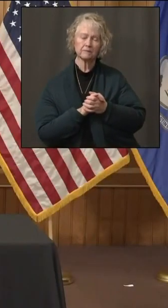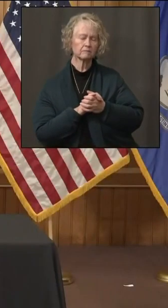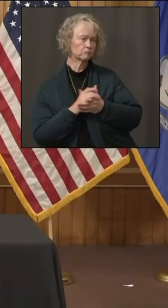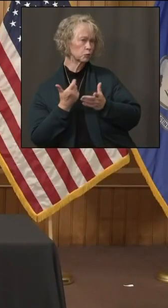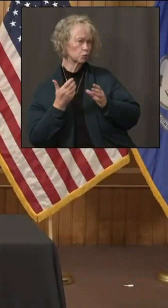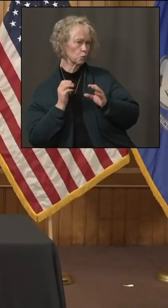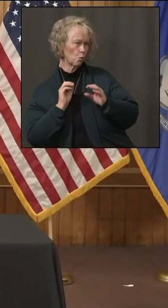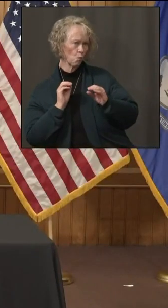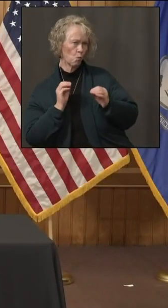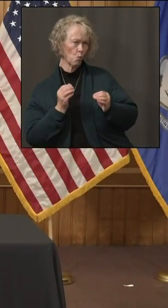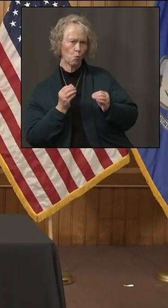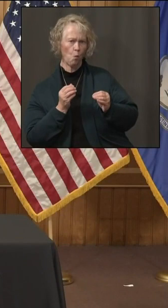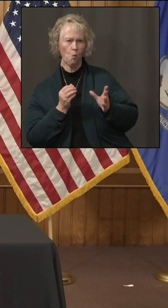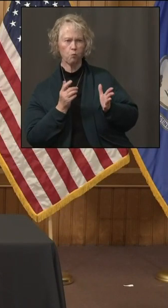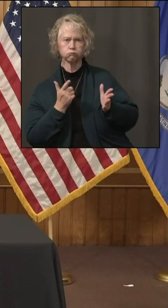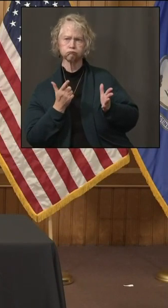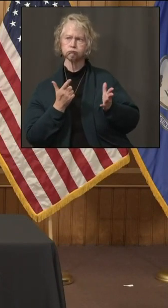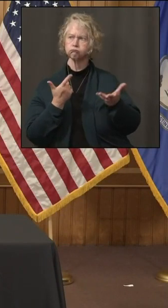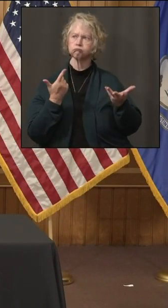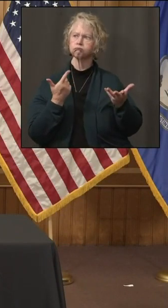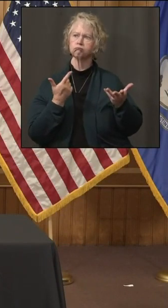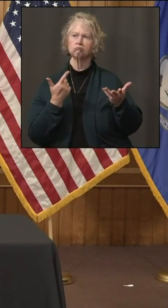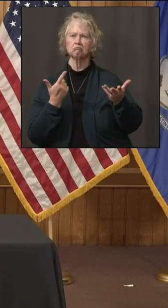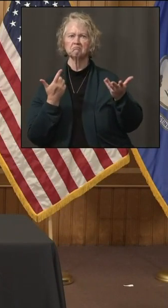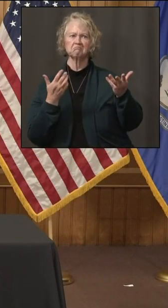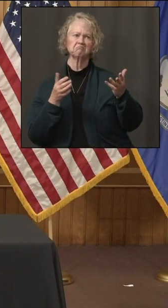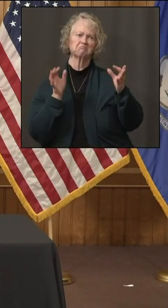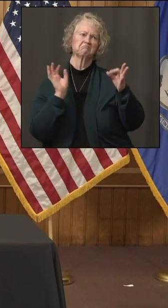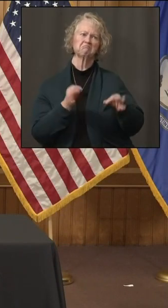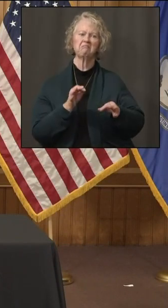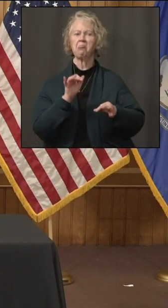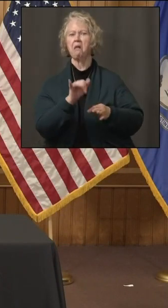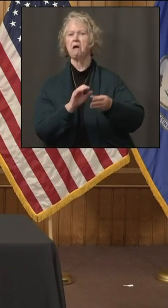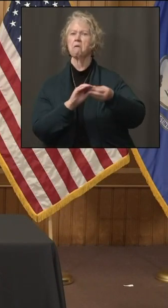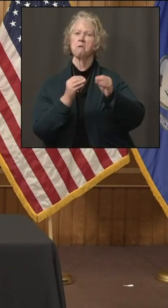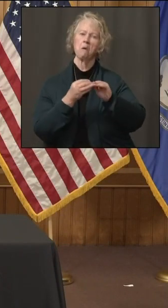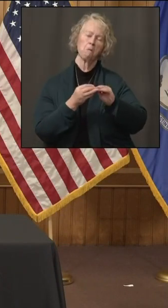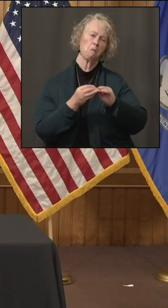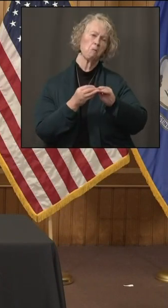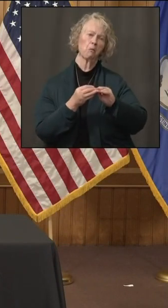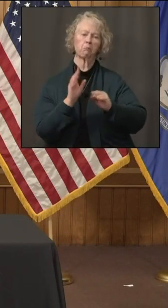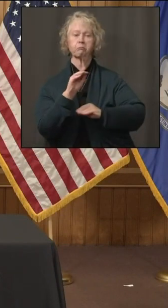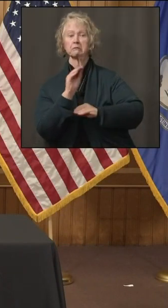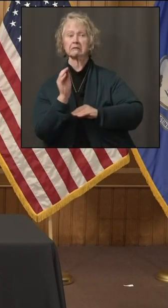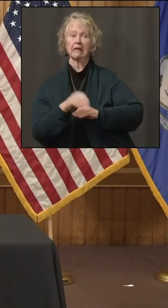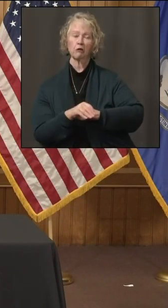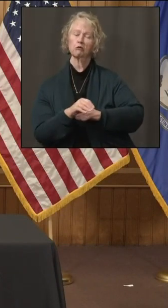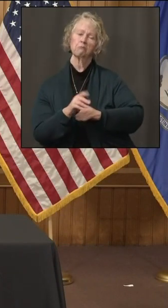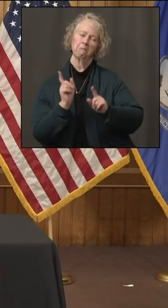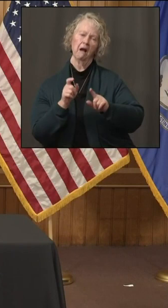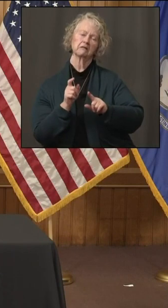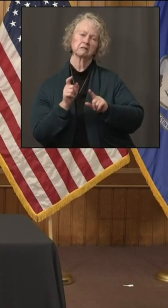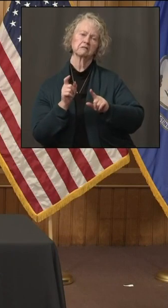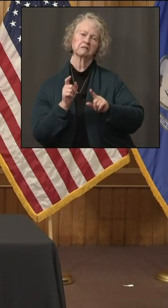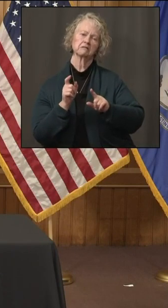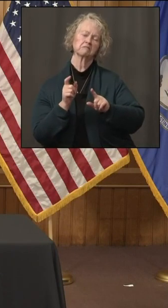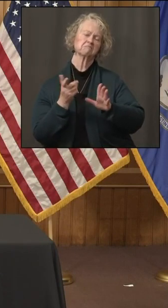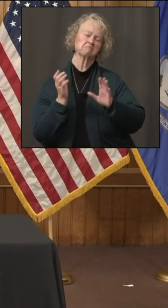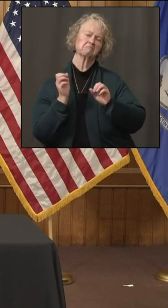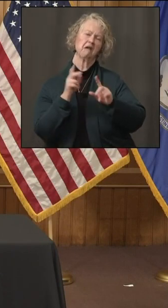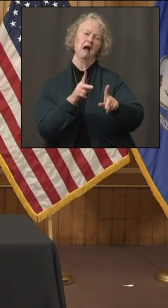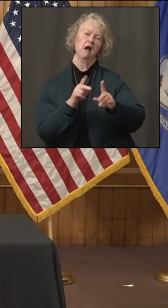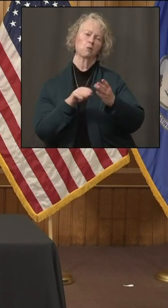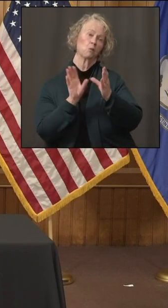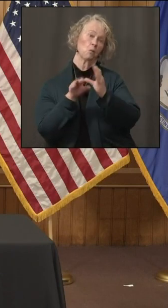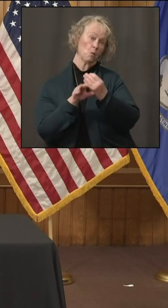there's no certain number per 100,000 infections where the state would say, okay, it's time to, let's